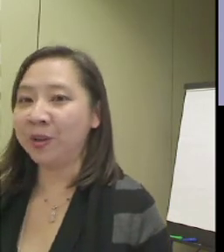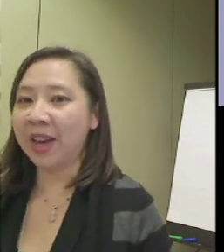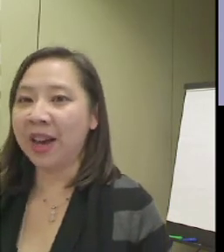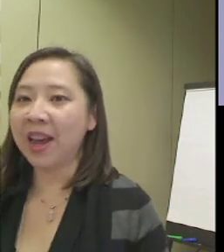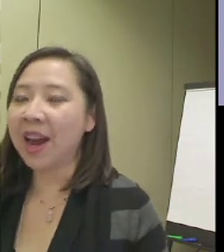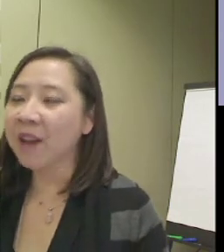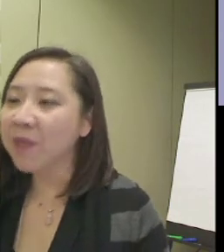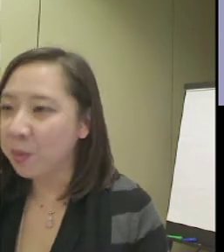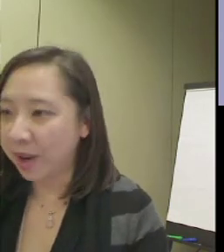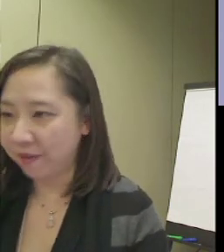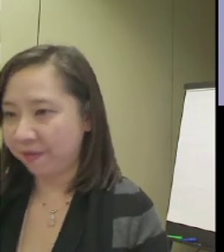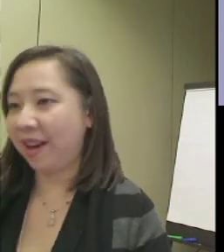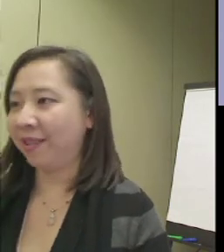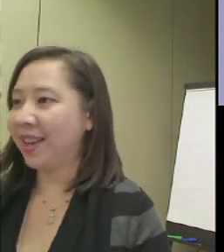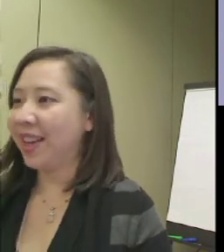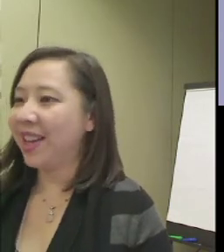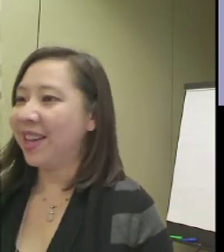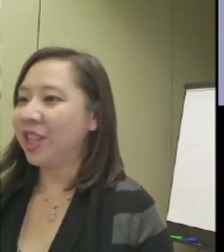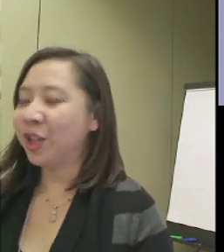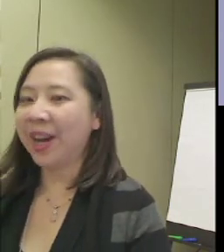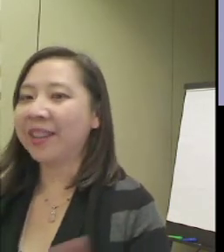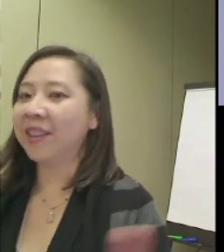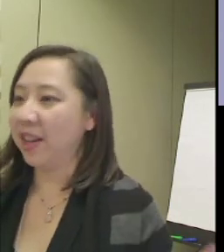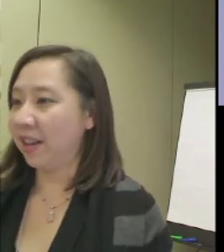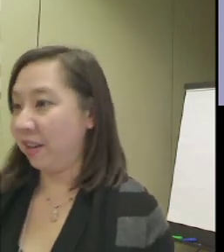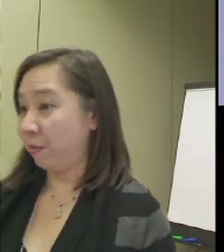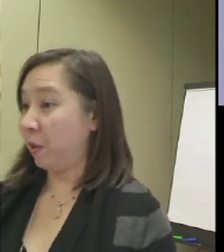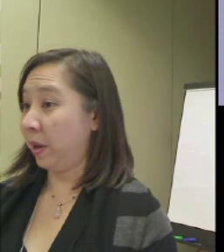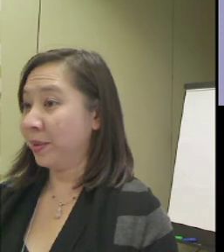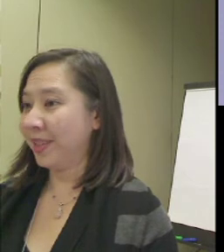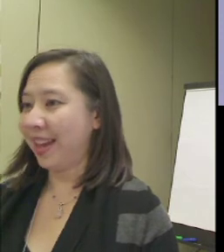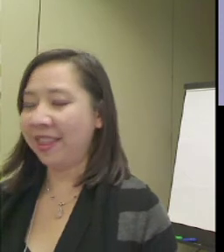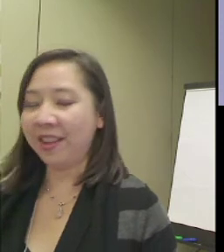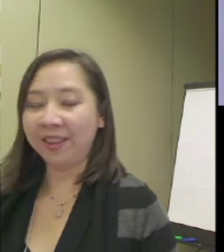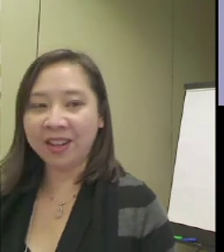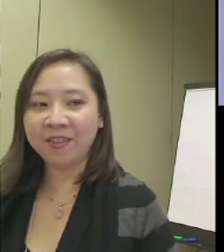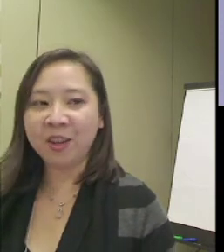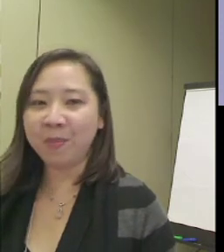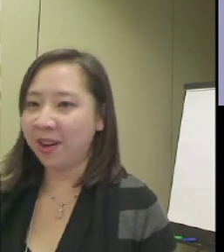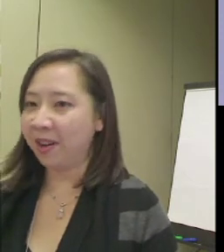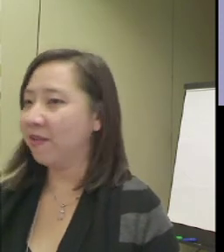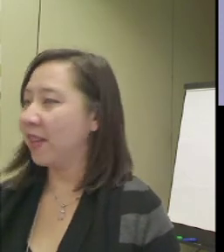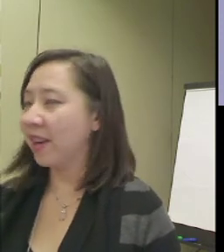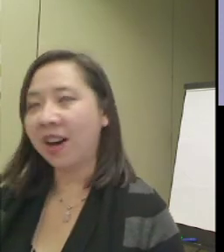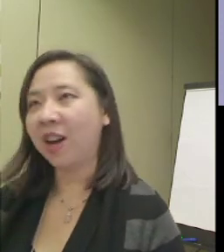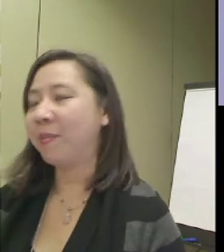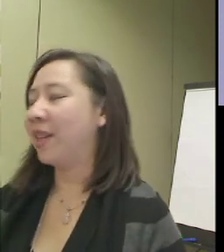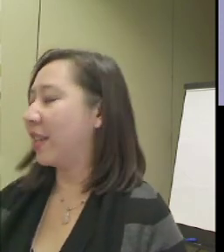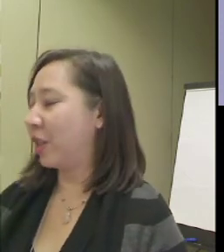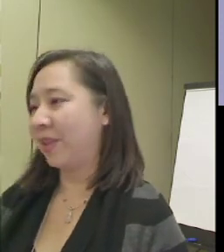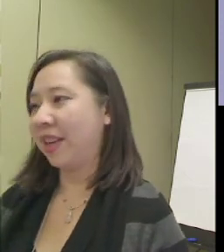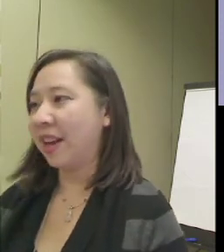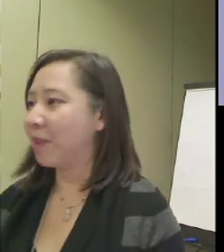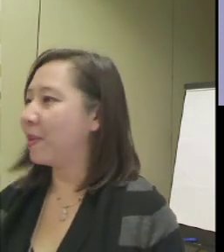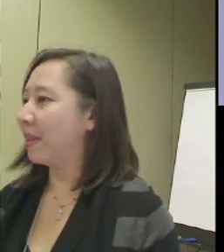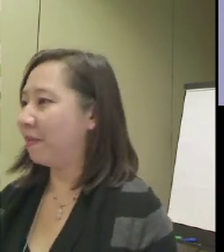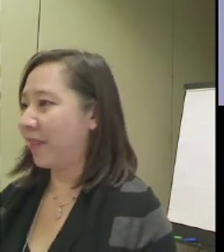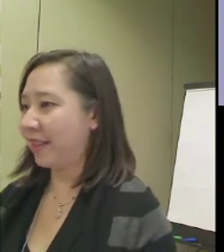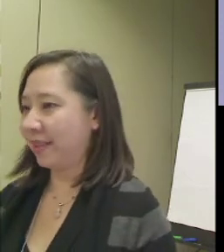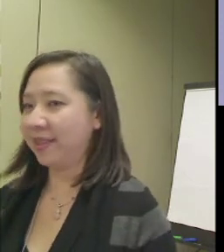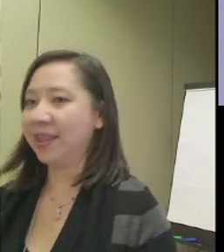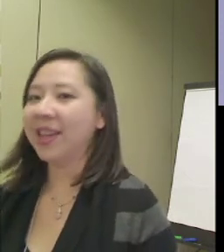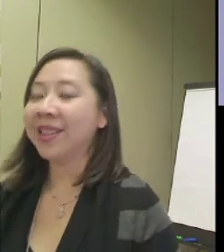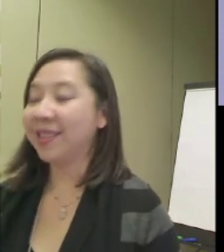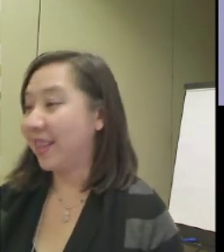common issues that everyone found despite the varied roles. And a lot of them are very common issues that every